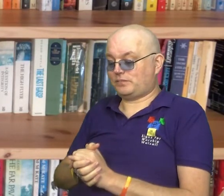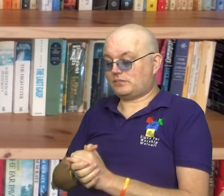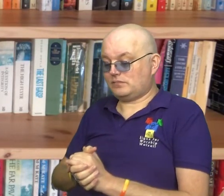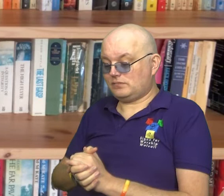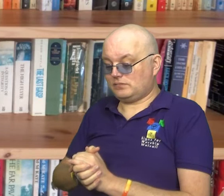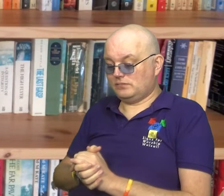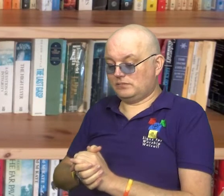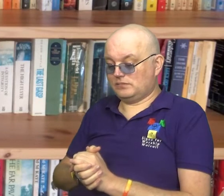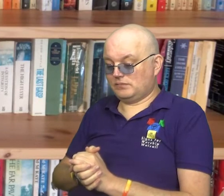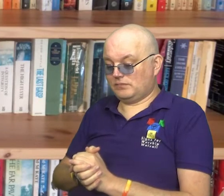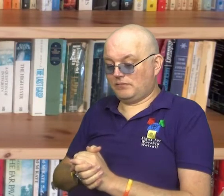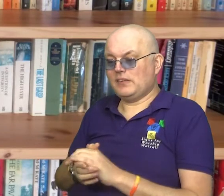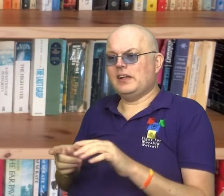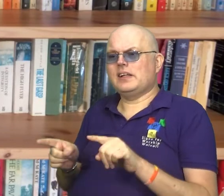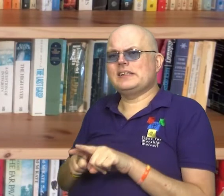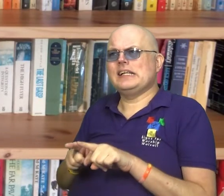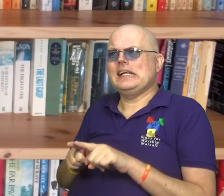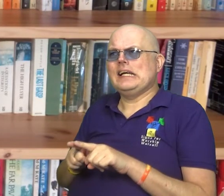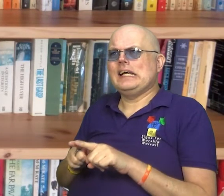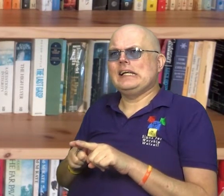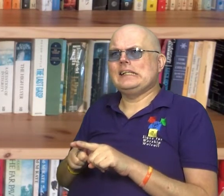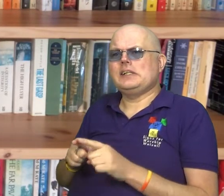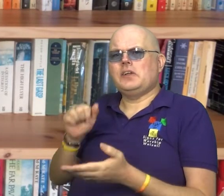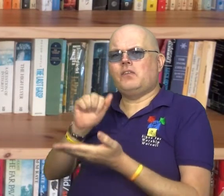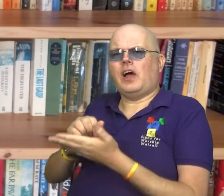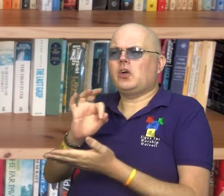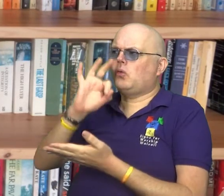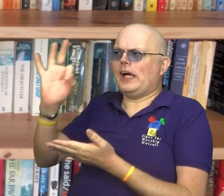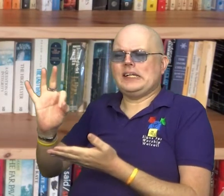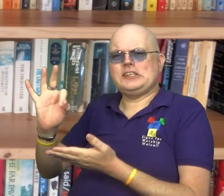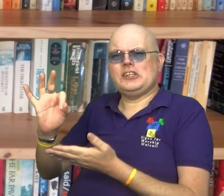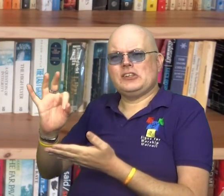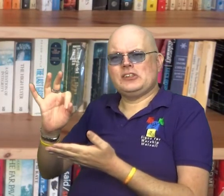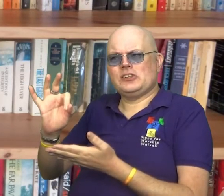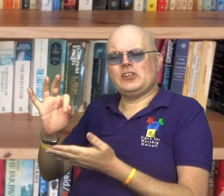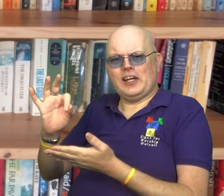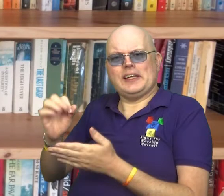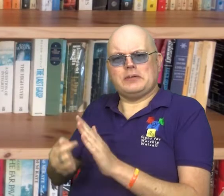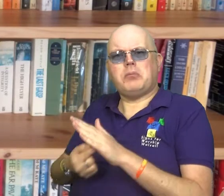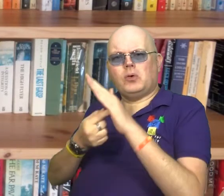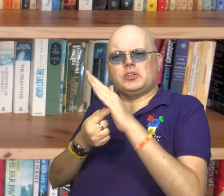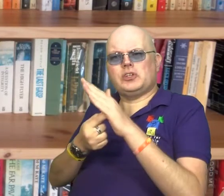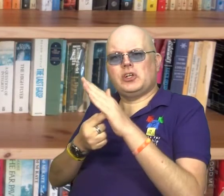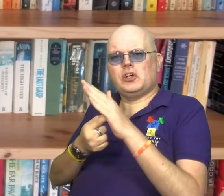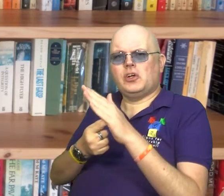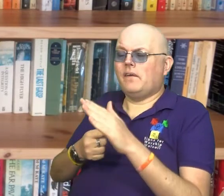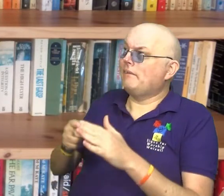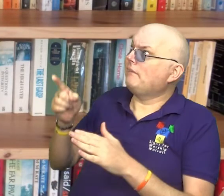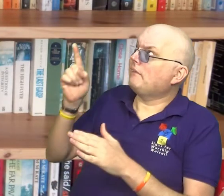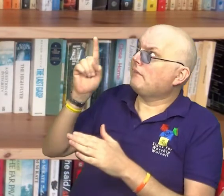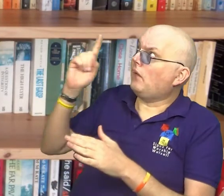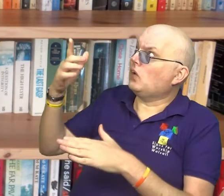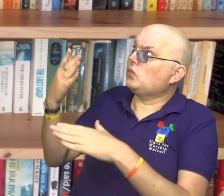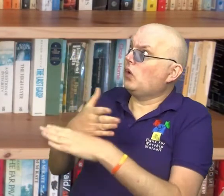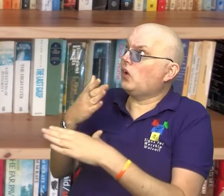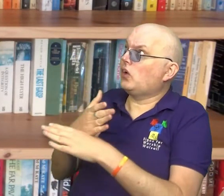You know, just how it like it can be important to ask the right question. When we're looking to be involved with God's work, it is